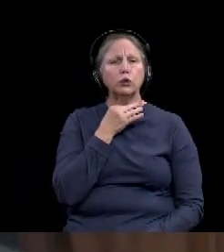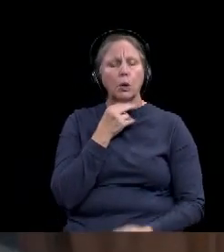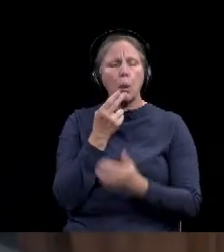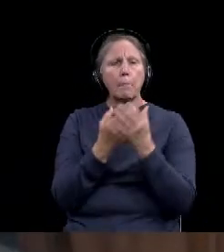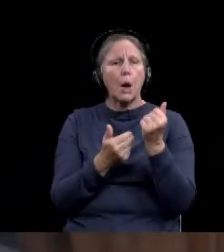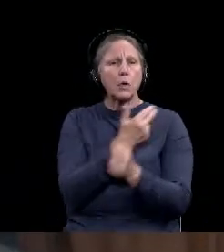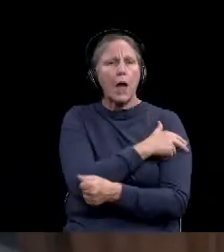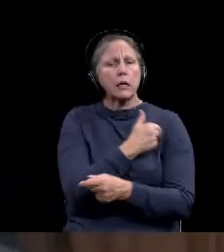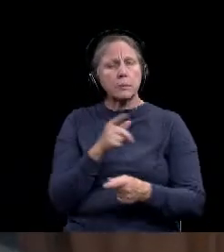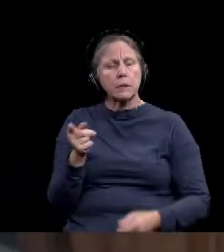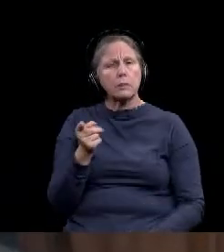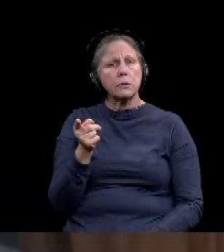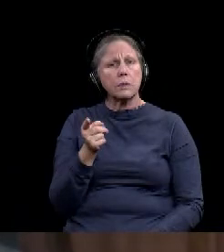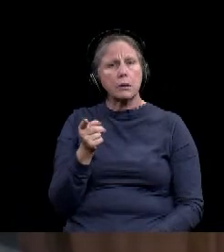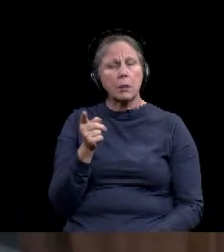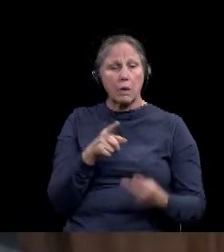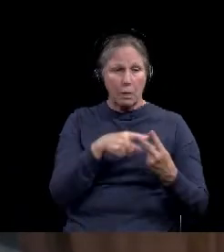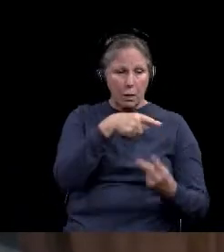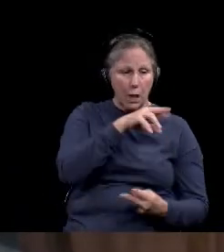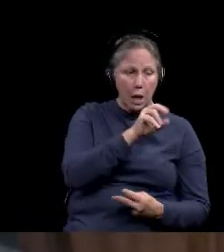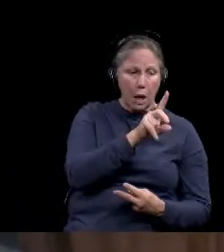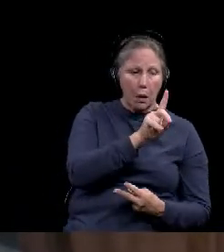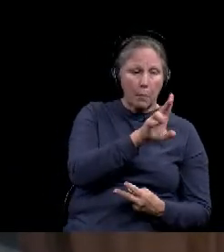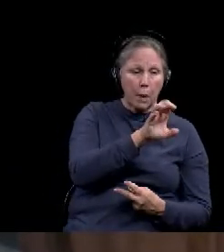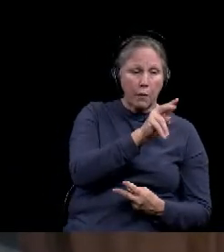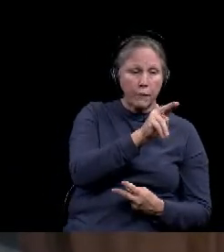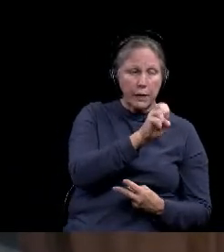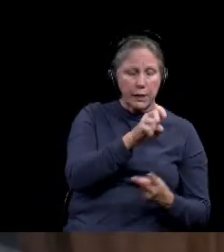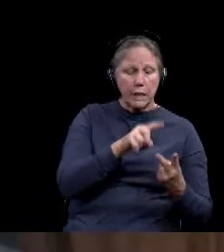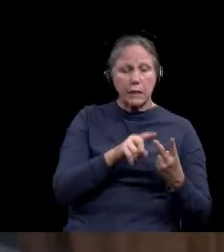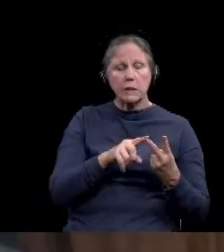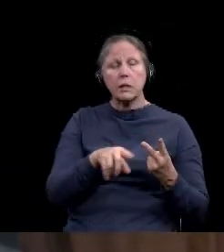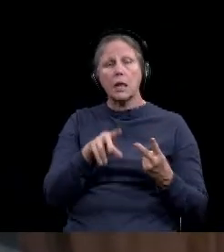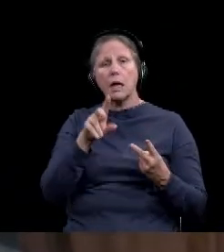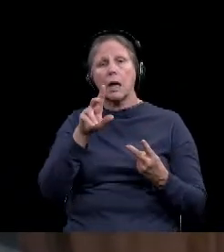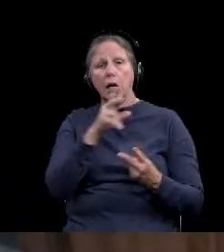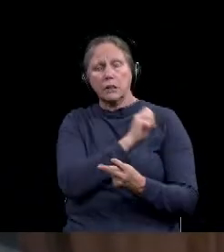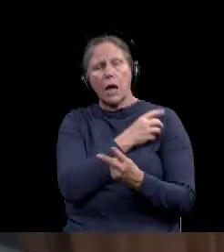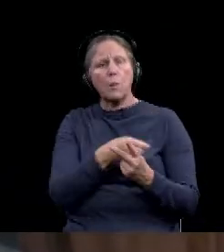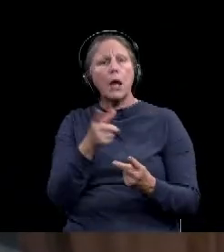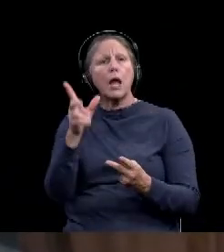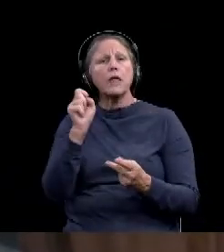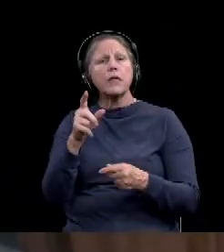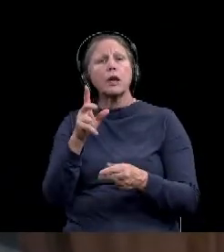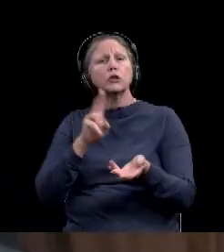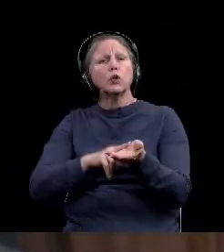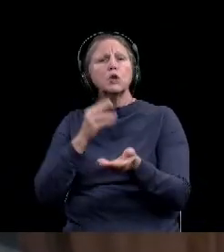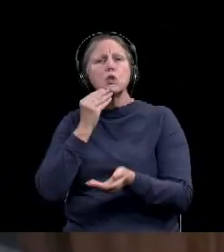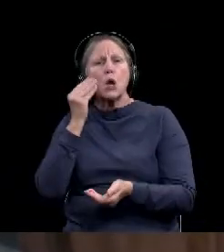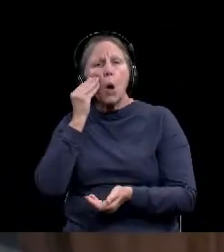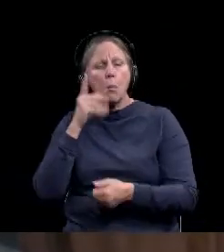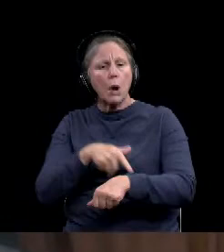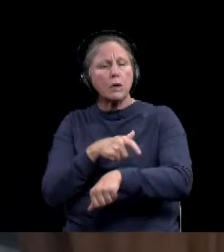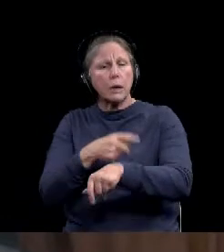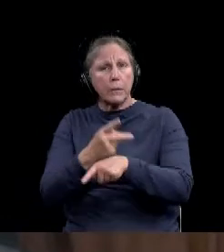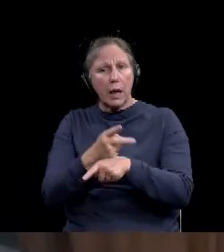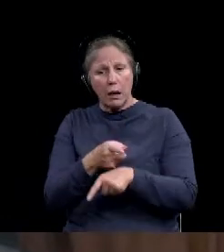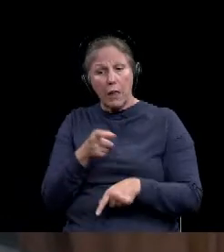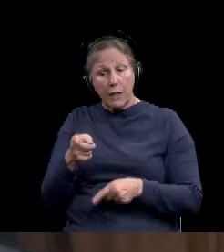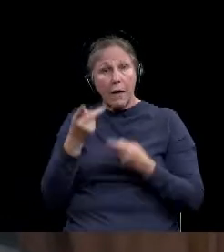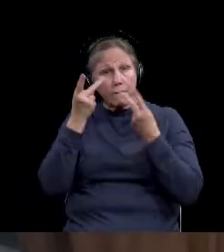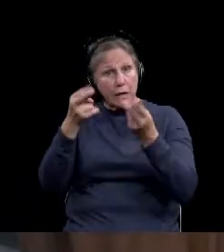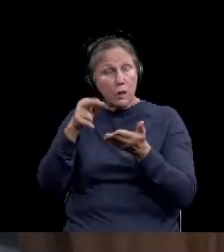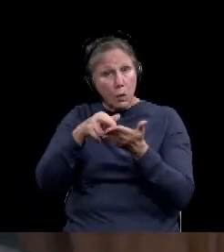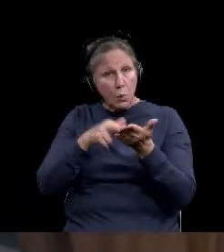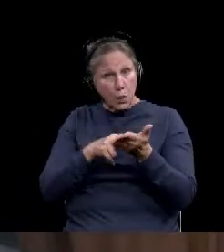hospitals on how the Ascension and Hillcrest nursing home, long tear, long, long-term care facilities were changing visitation